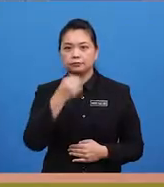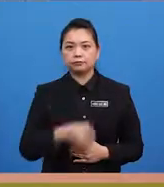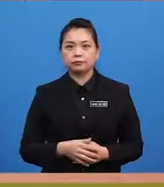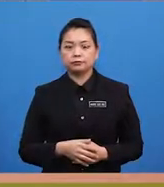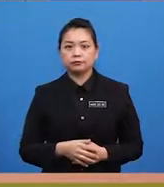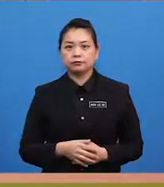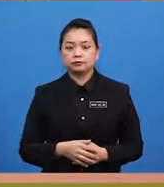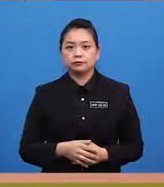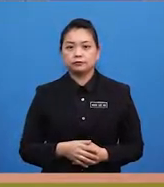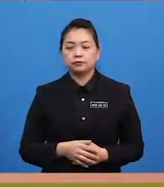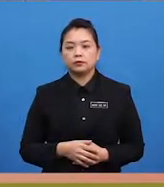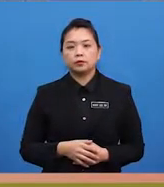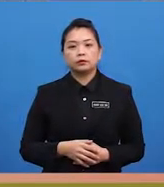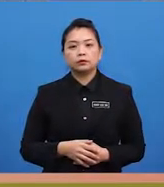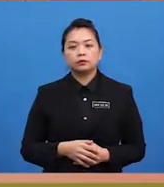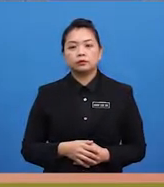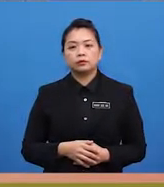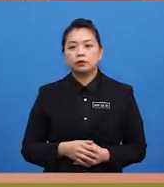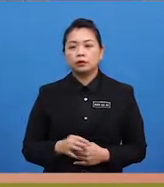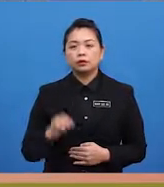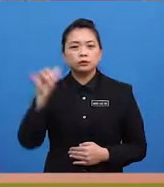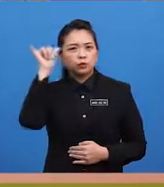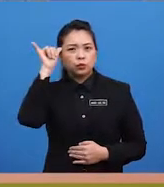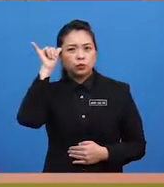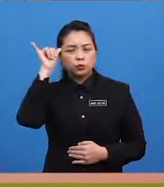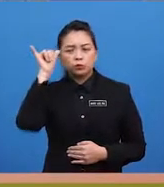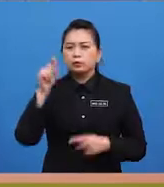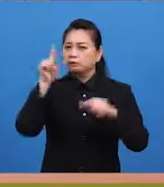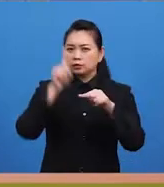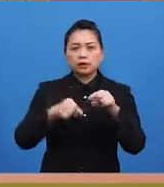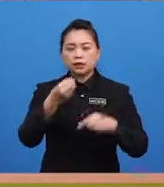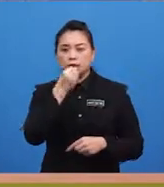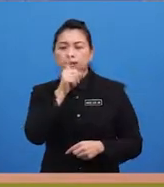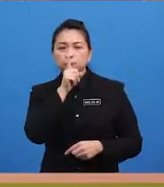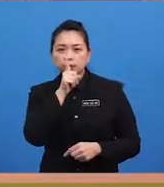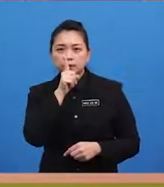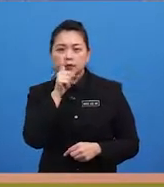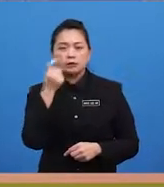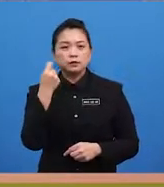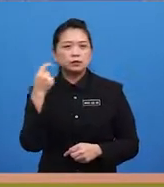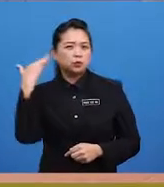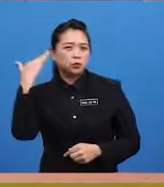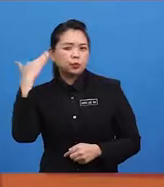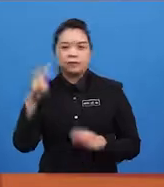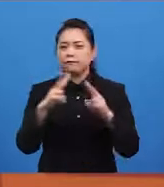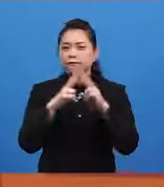Oh my, Yolo. Can't you eat more quietly? That noise is rather rude.